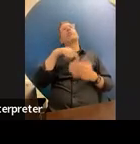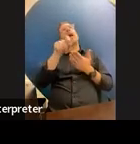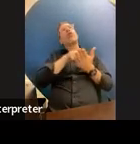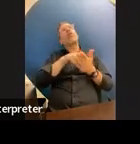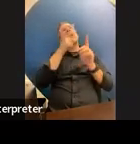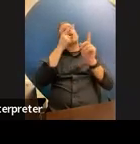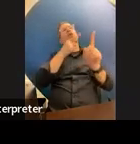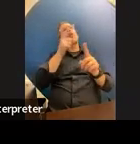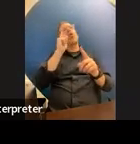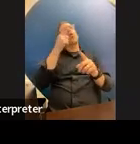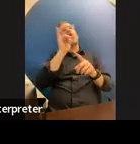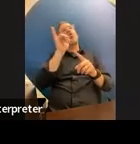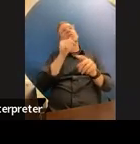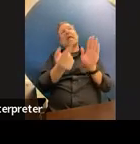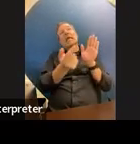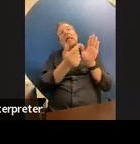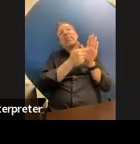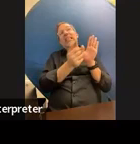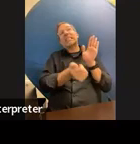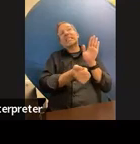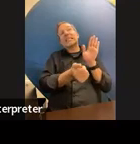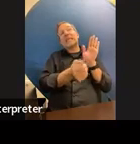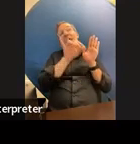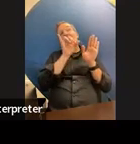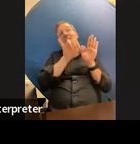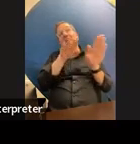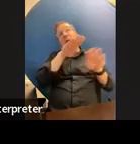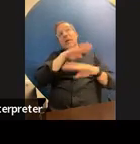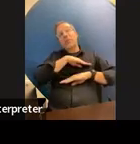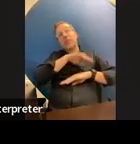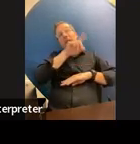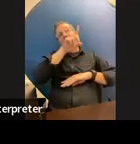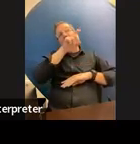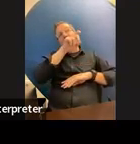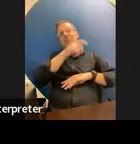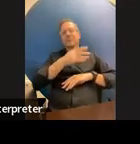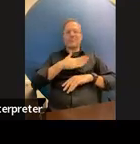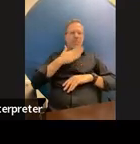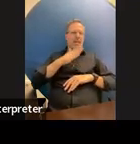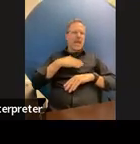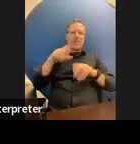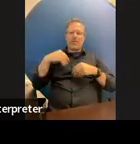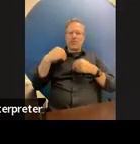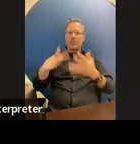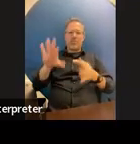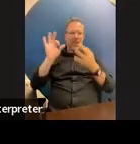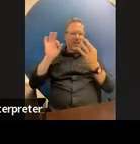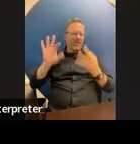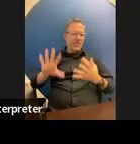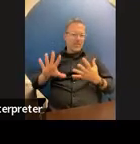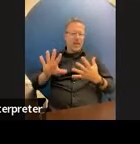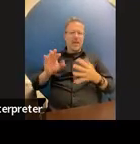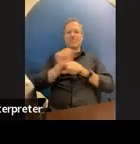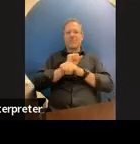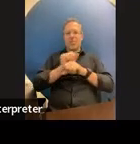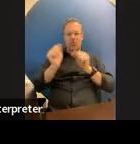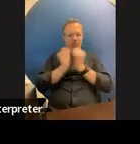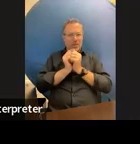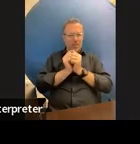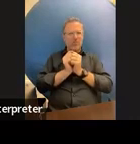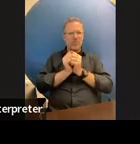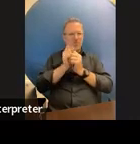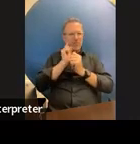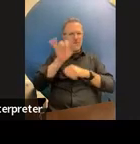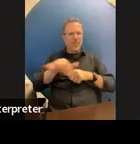this would this be compliant we are happy to give you feedback on that and work with you on that